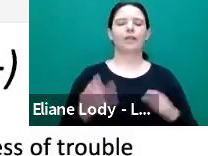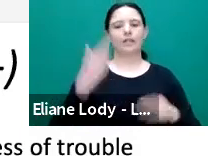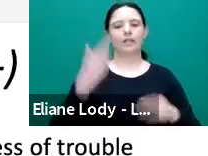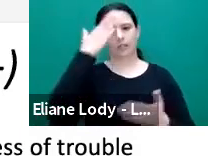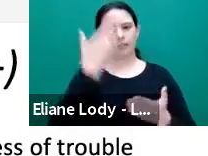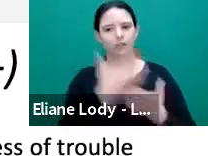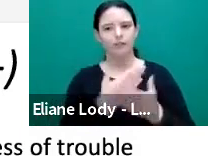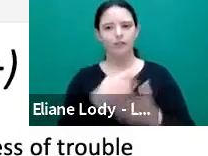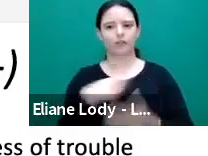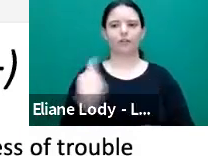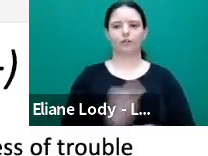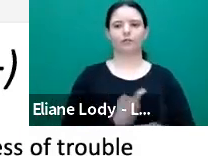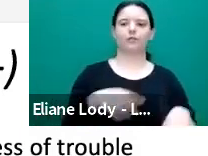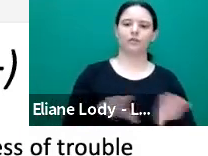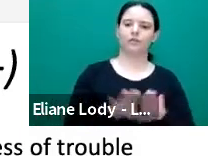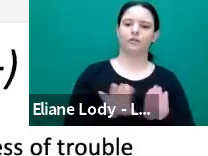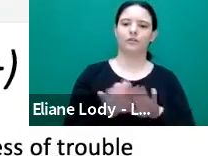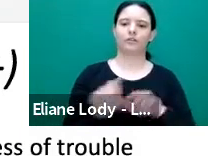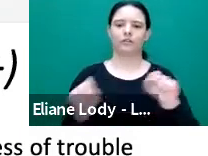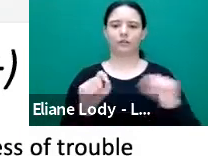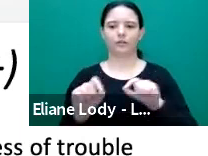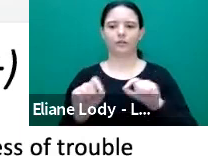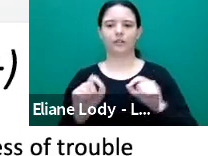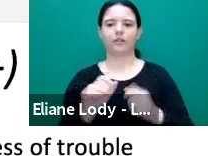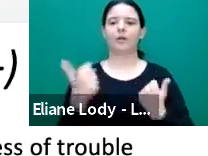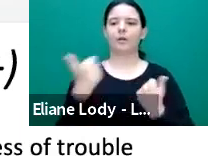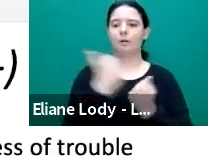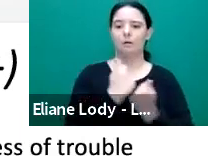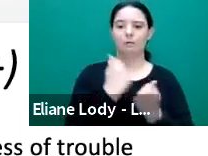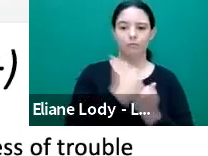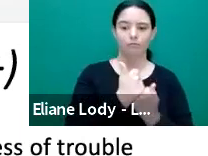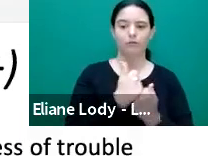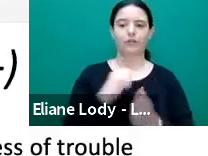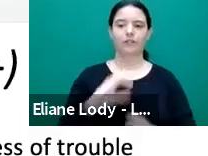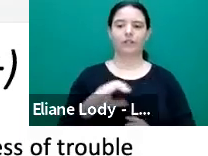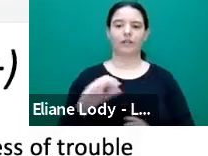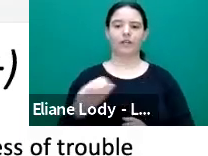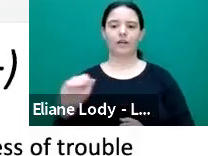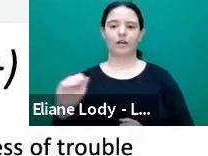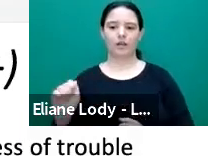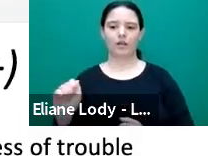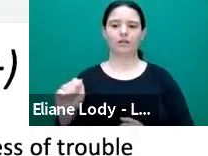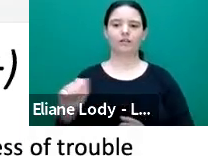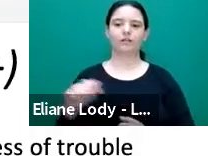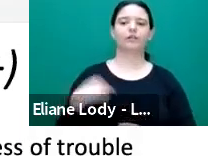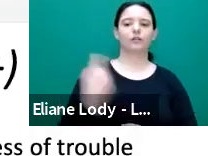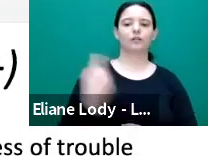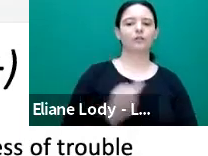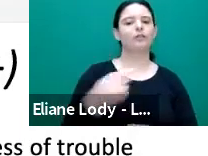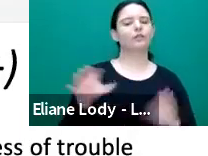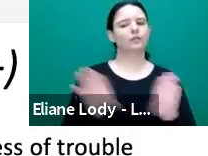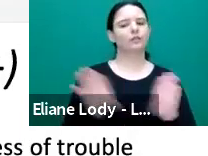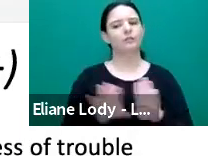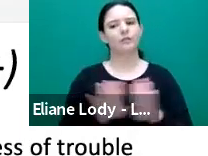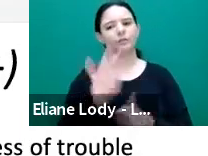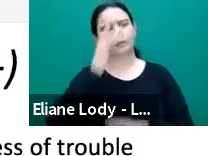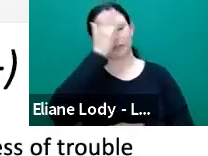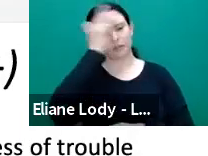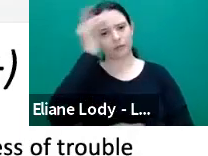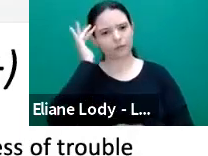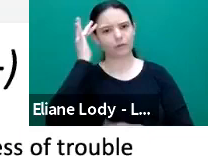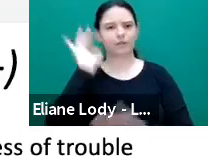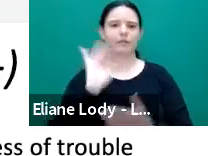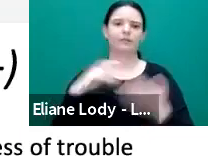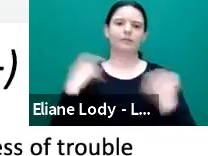supporting AAC, that taking up research with differently abled persons has significant implications for chat going